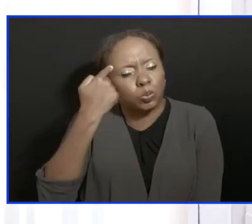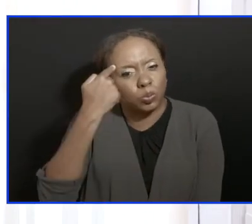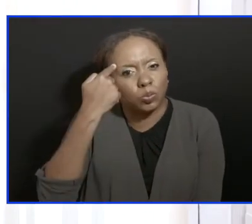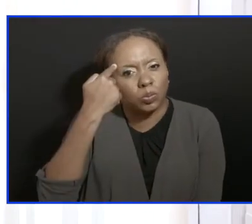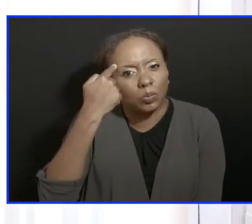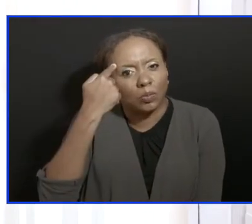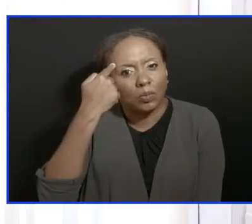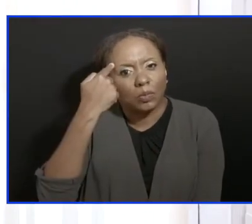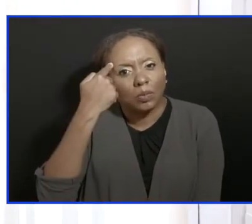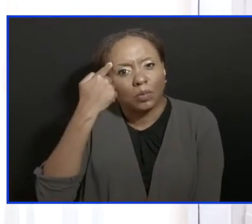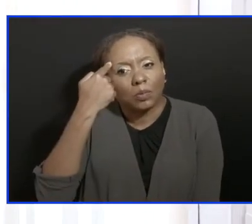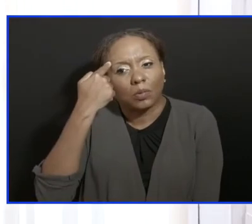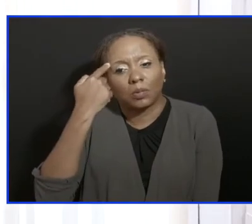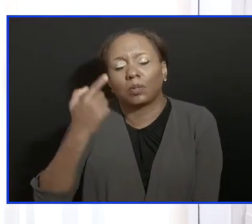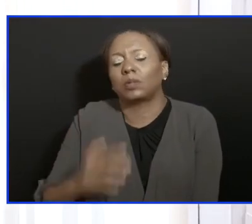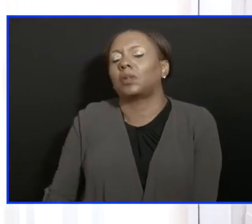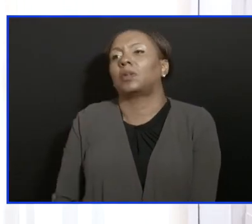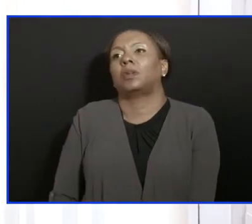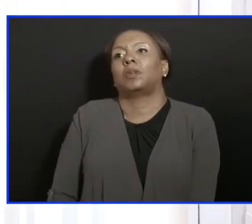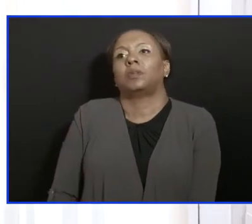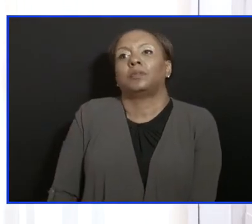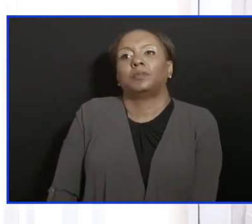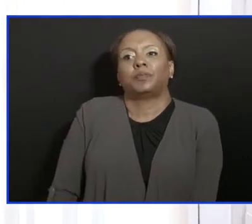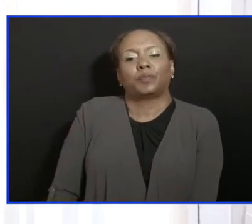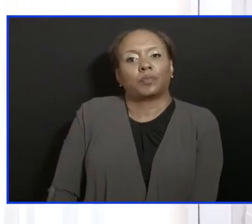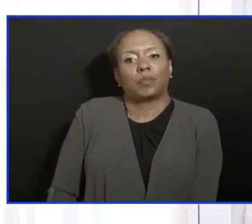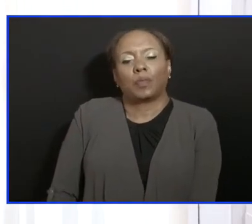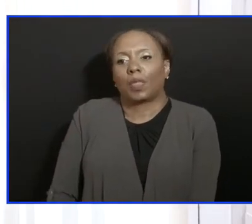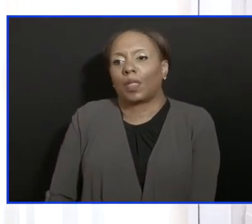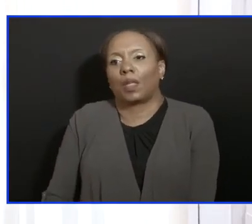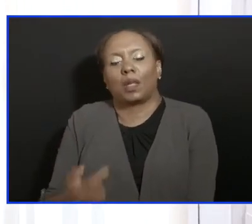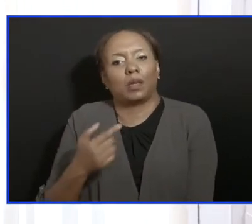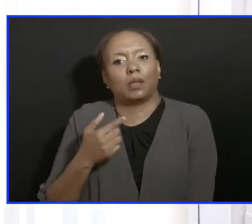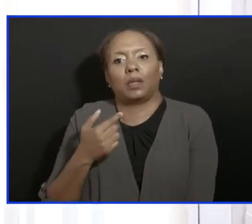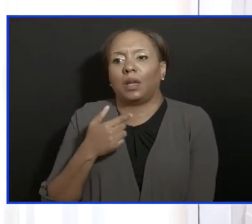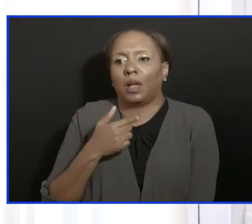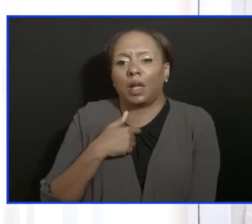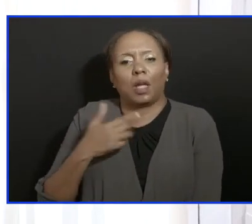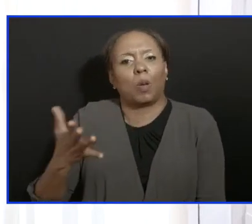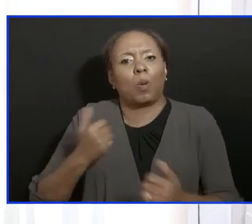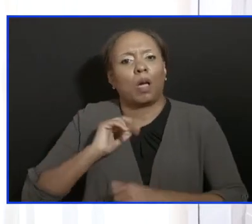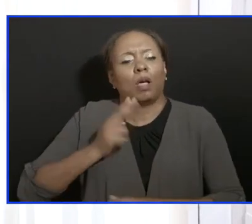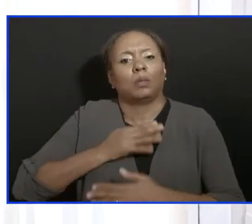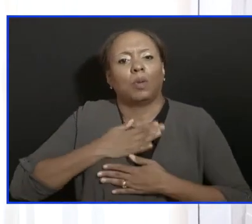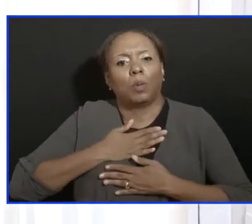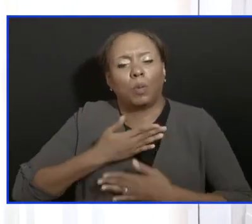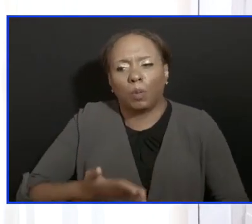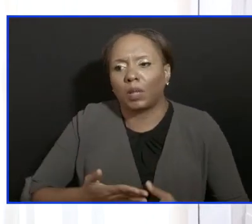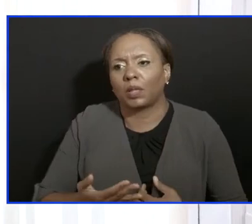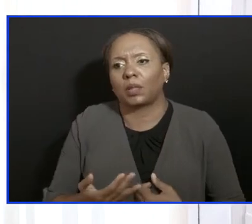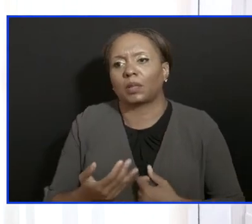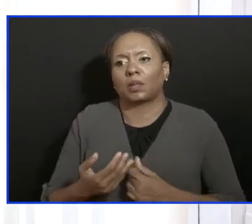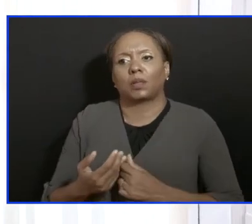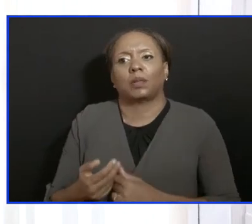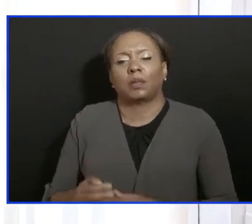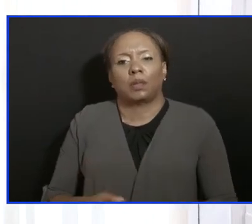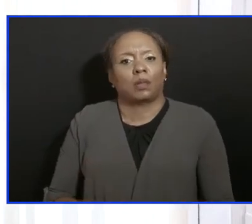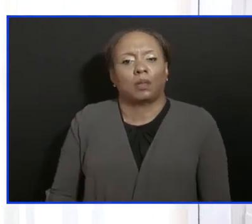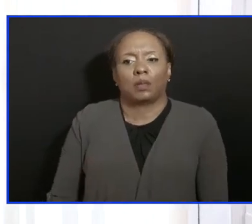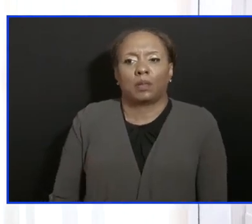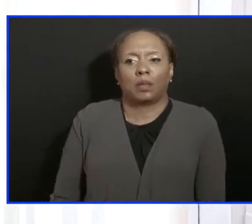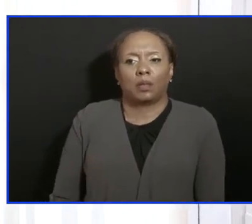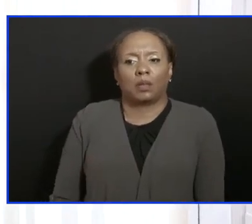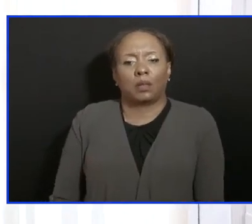willingly, as opposed to us having to take drastic measures as a government, that will affect both the